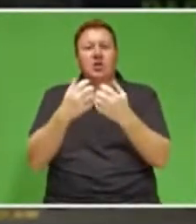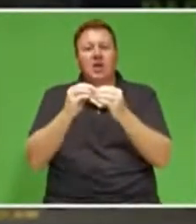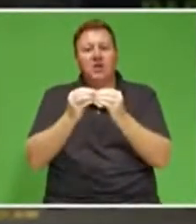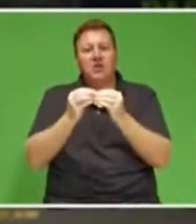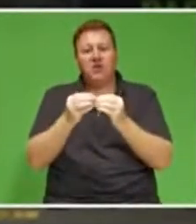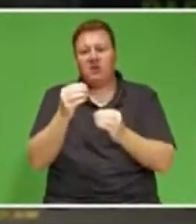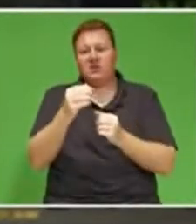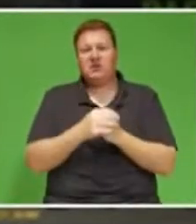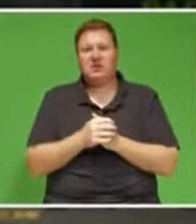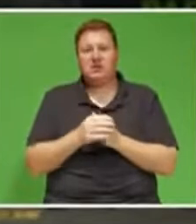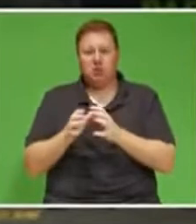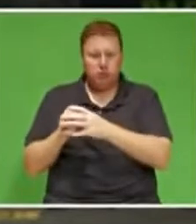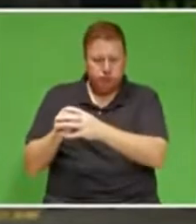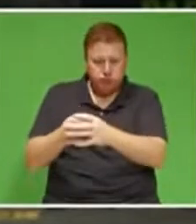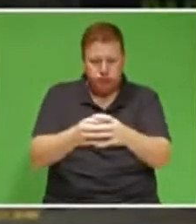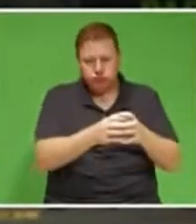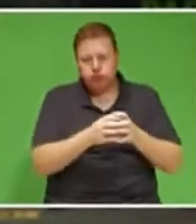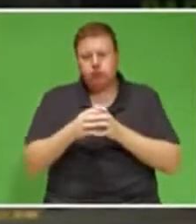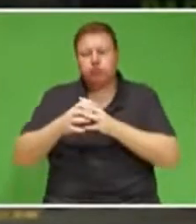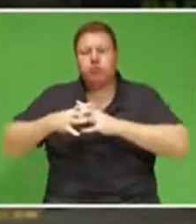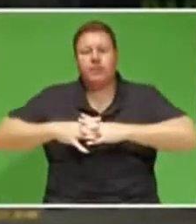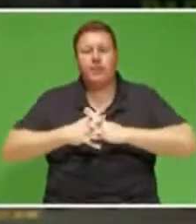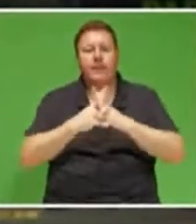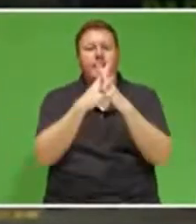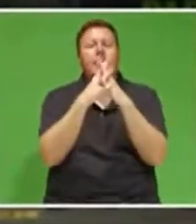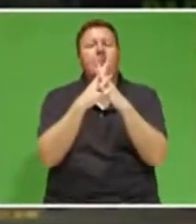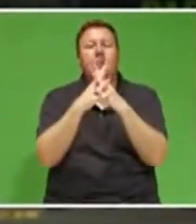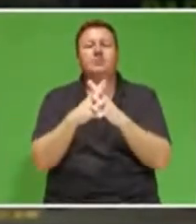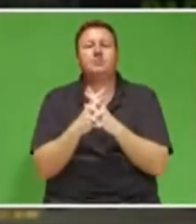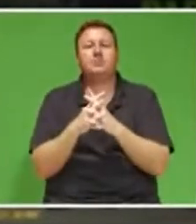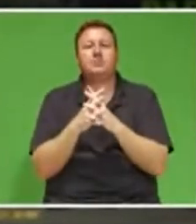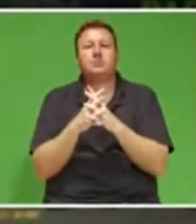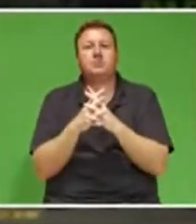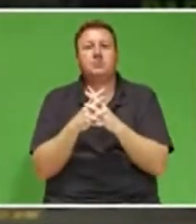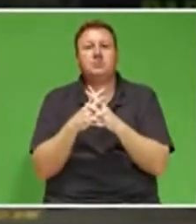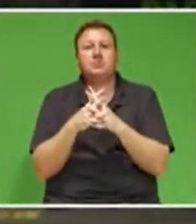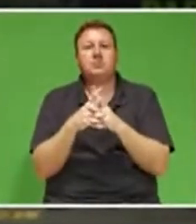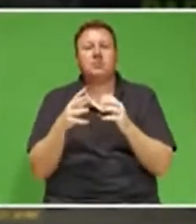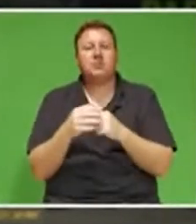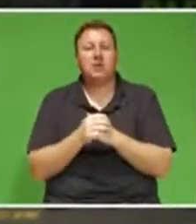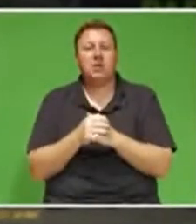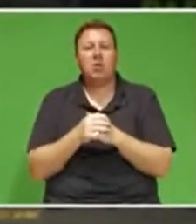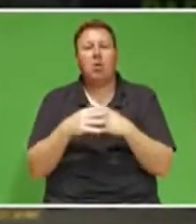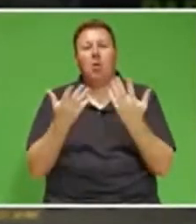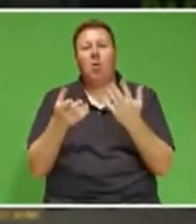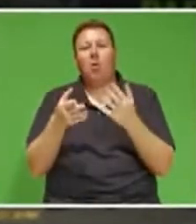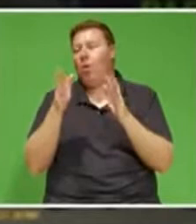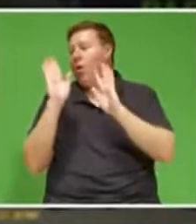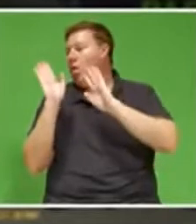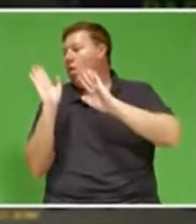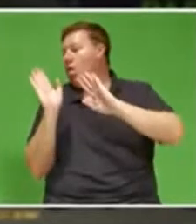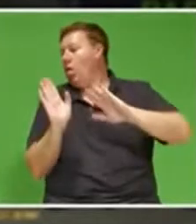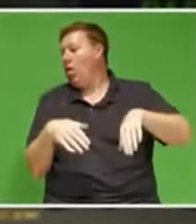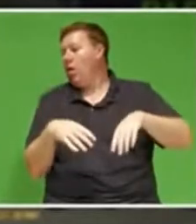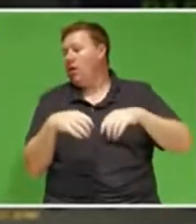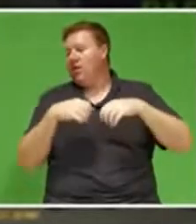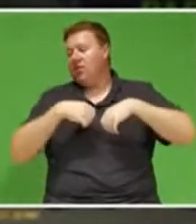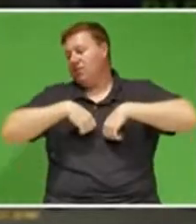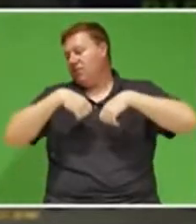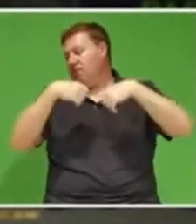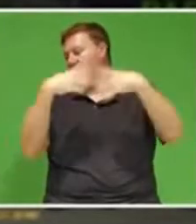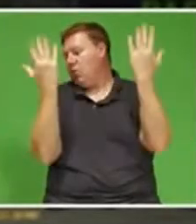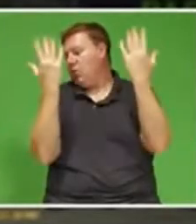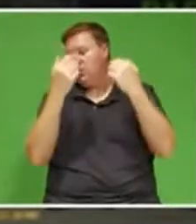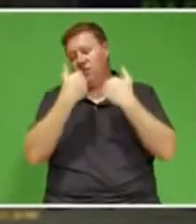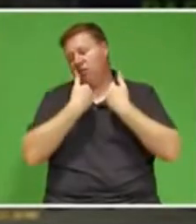united by a common purpose, or whether they surrender to the problems